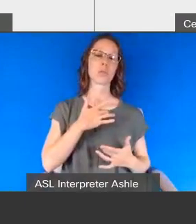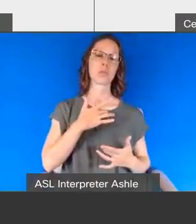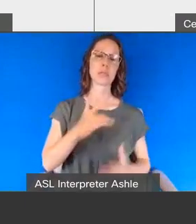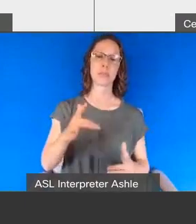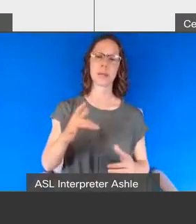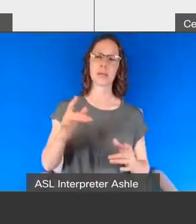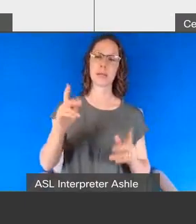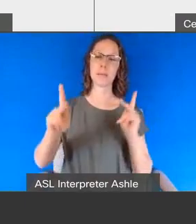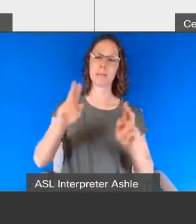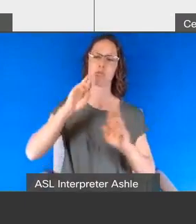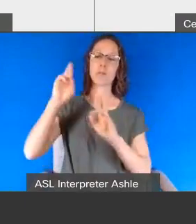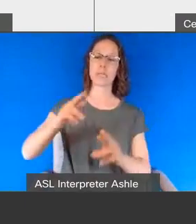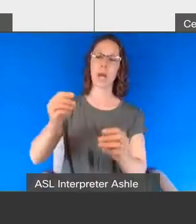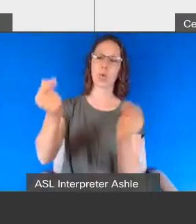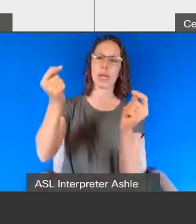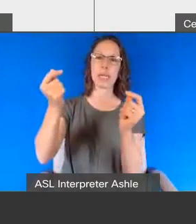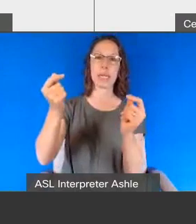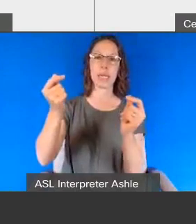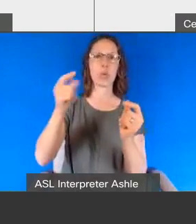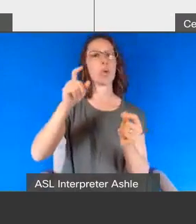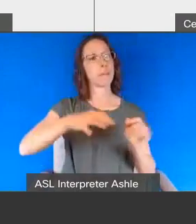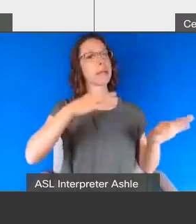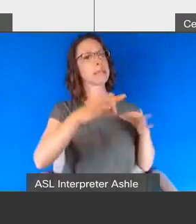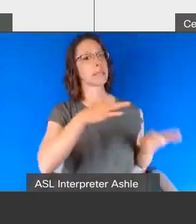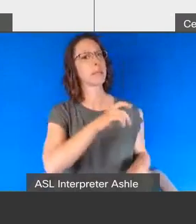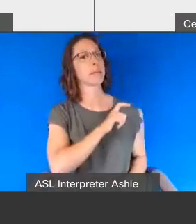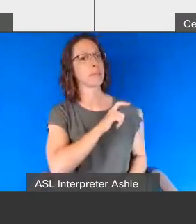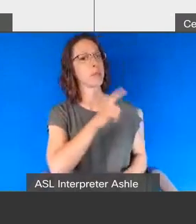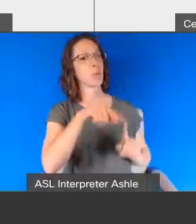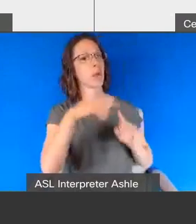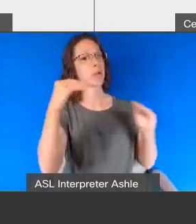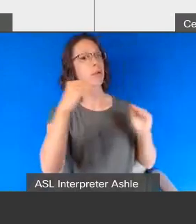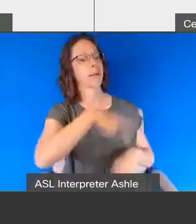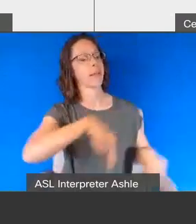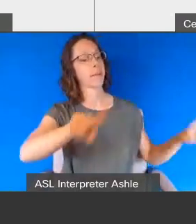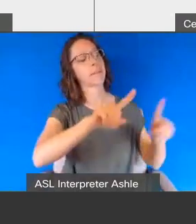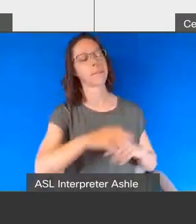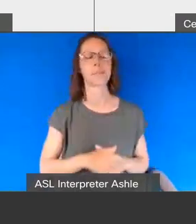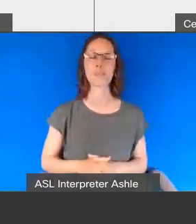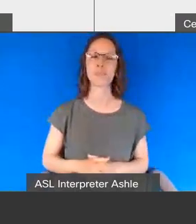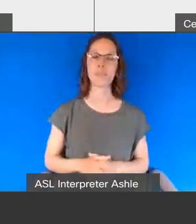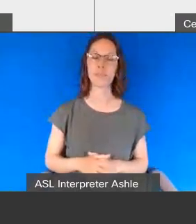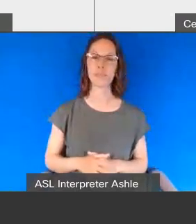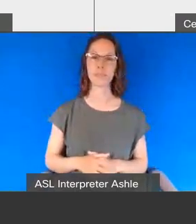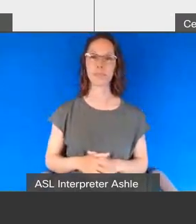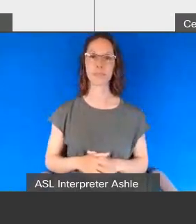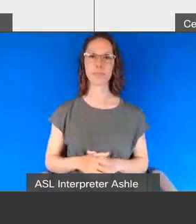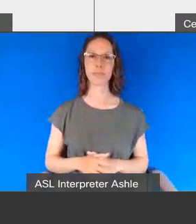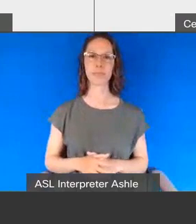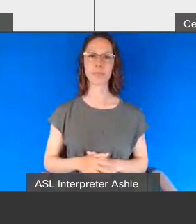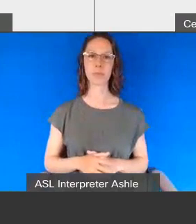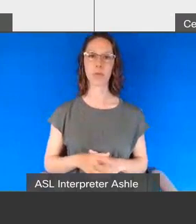quickly so we make sure that we explain that to the persons um we also talk to them about possibly modeling